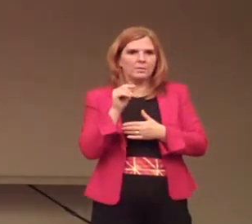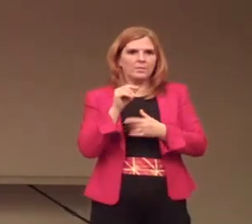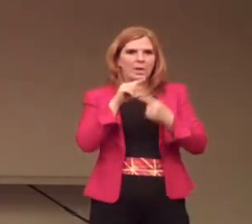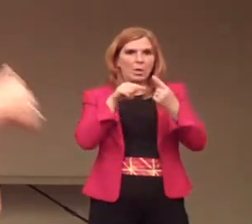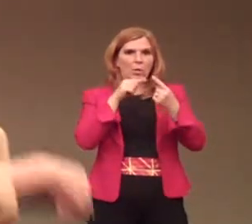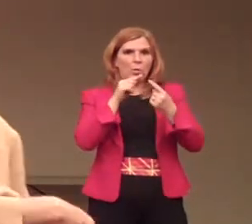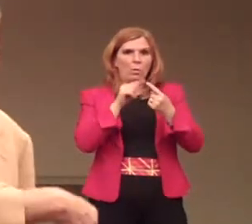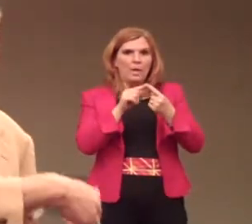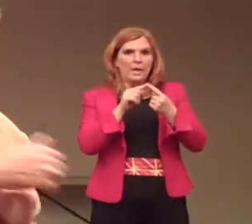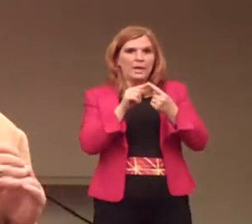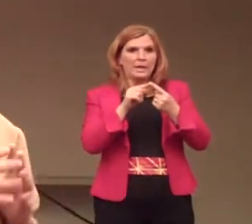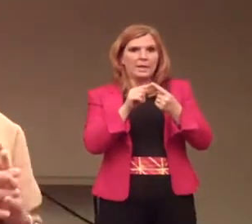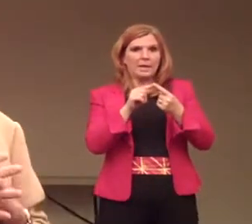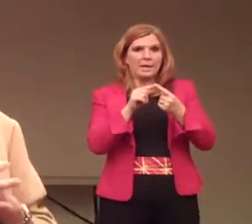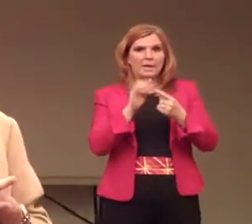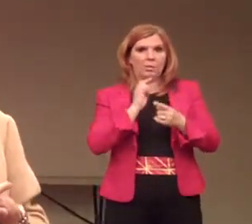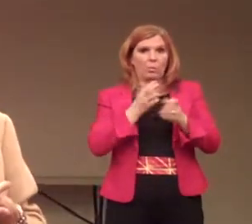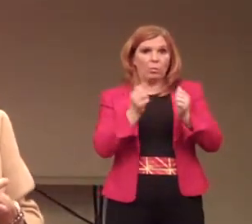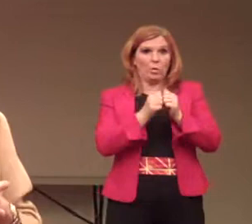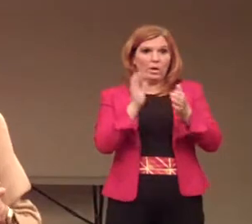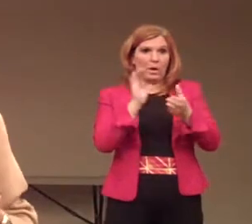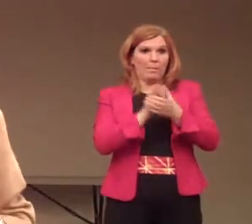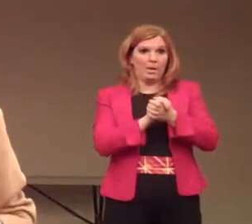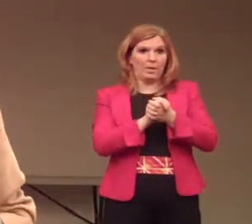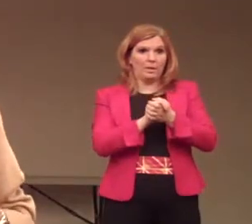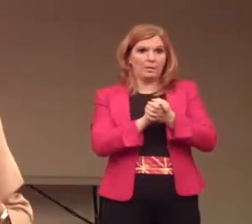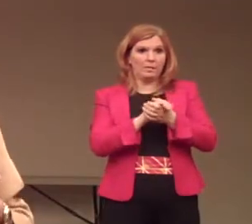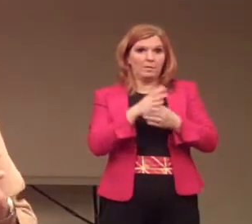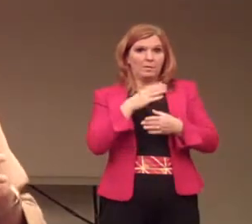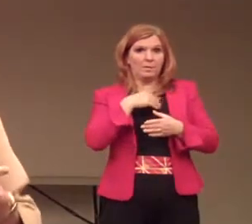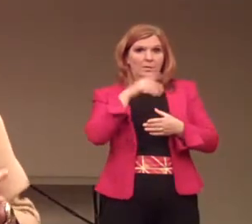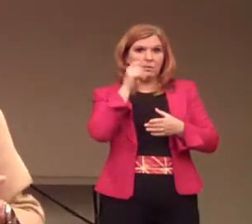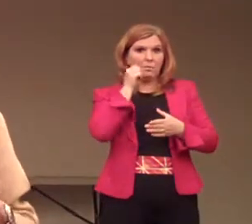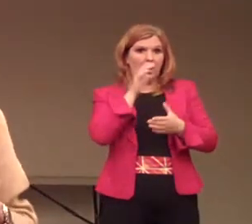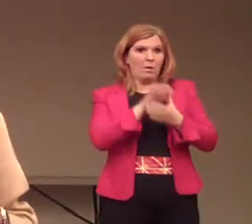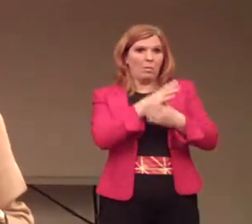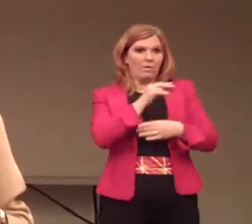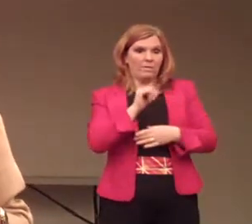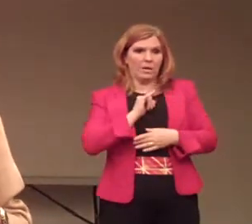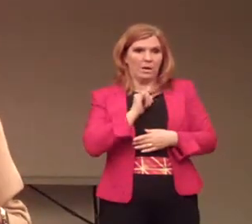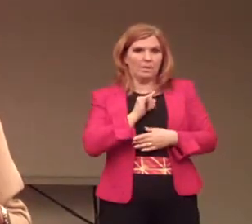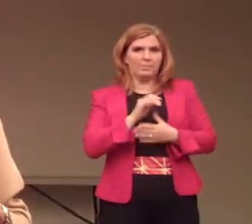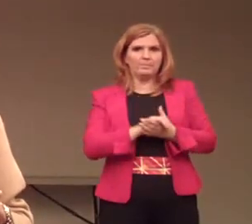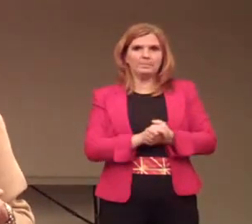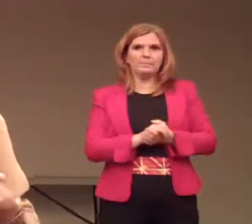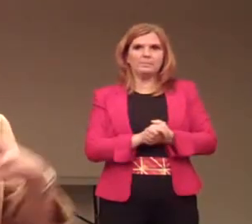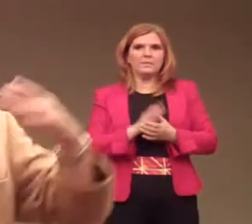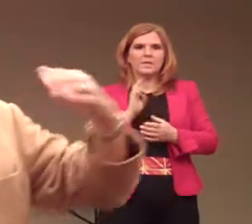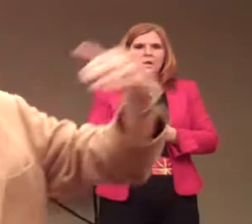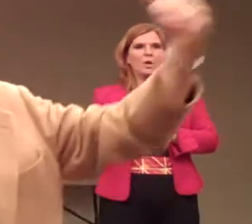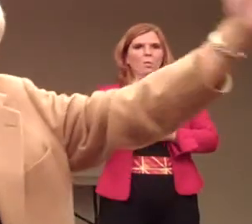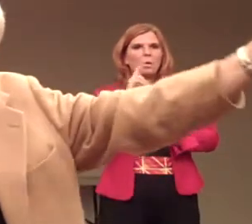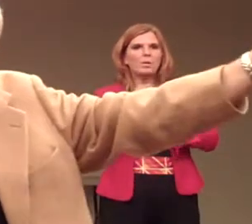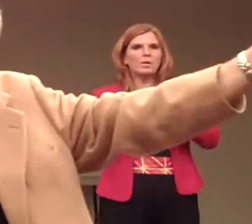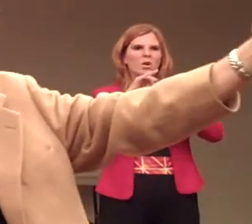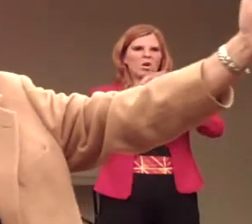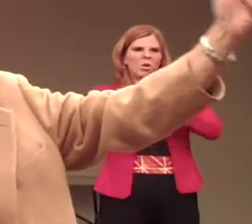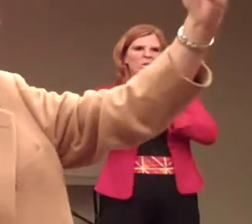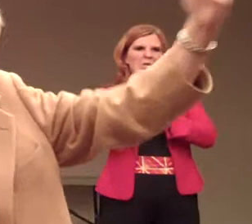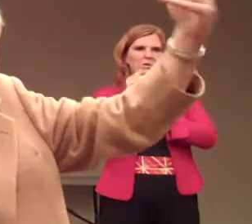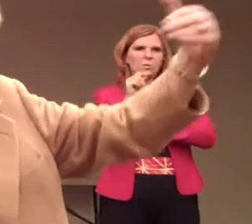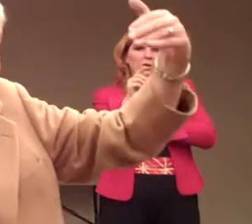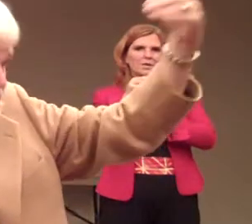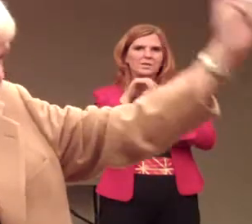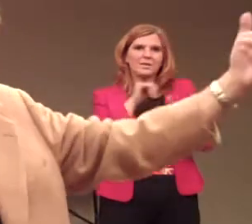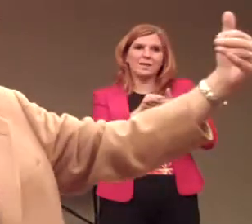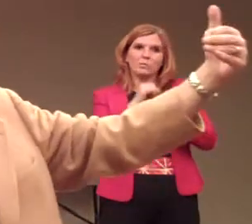When we got married, my present life and I, we were in our early 20s.